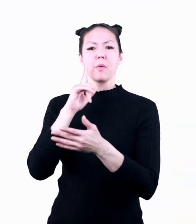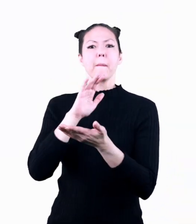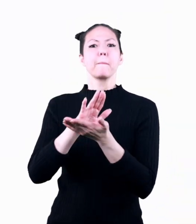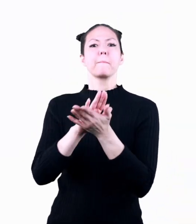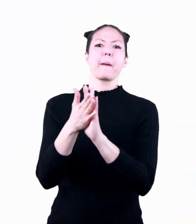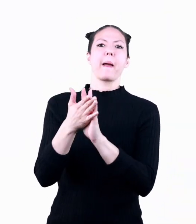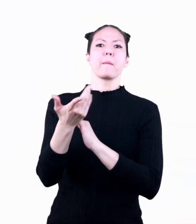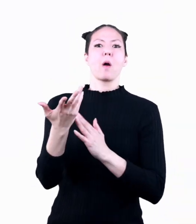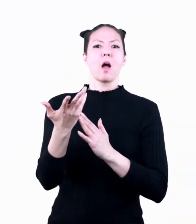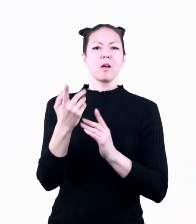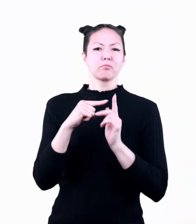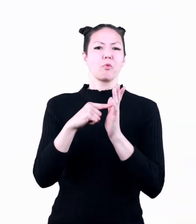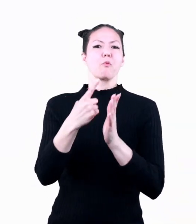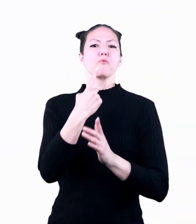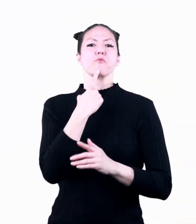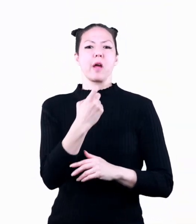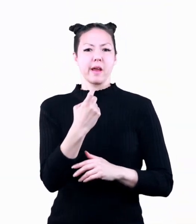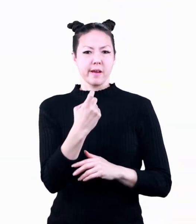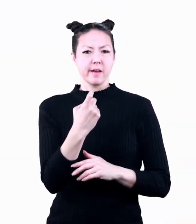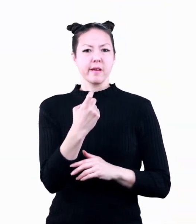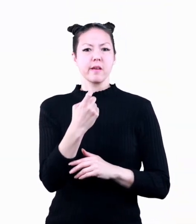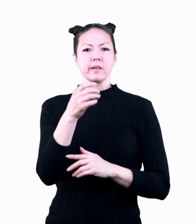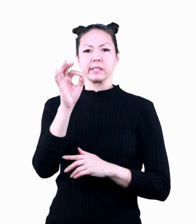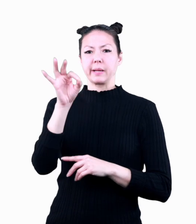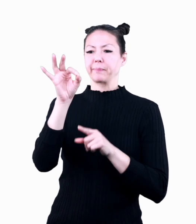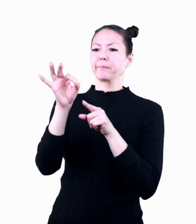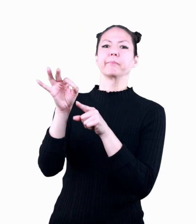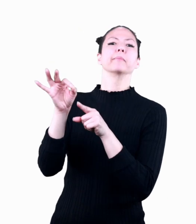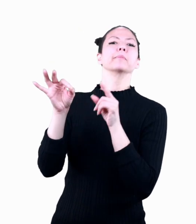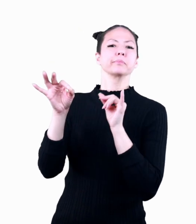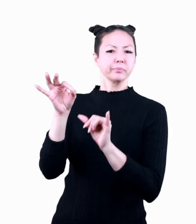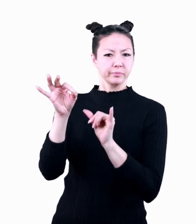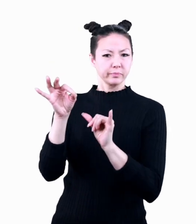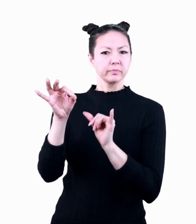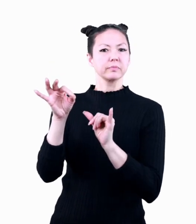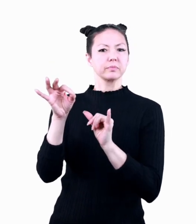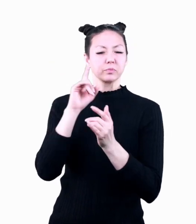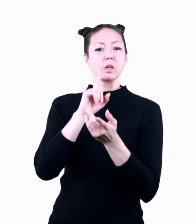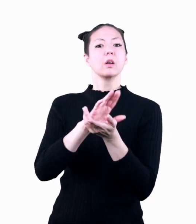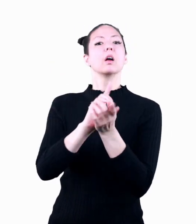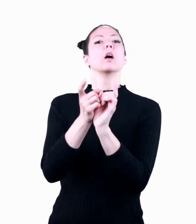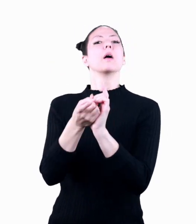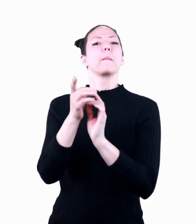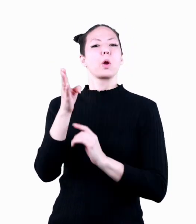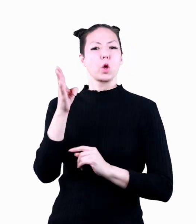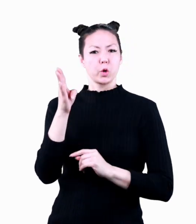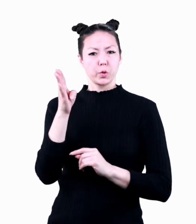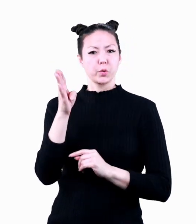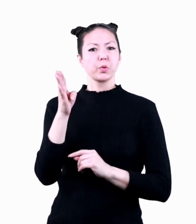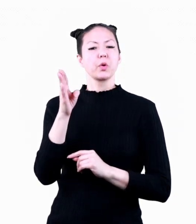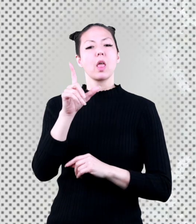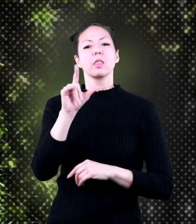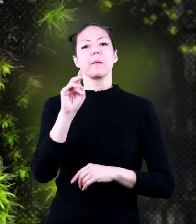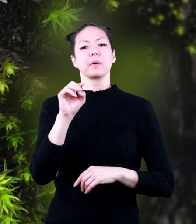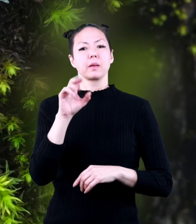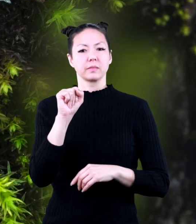it will turn red if it is dipped into a basic solution the litmus will turn blue